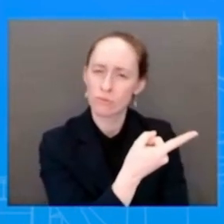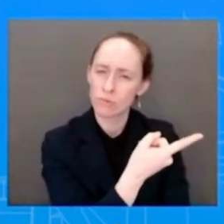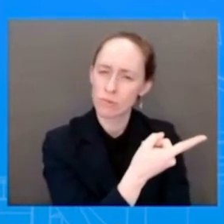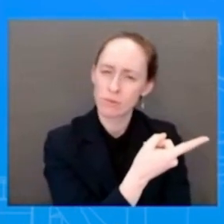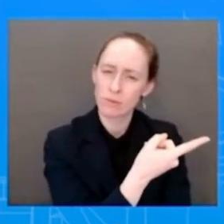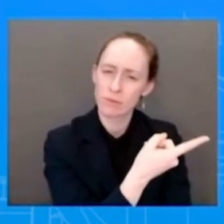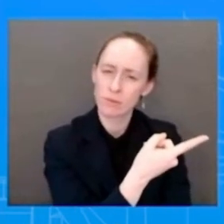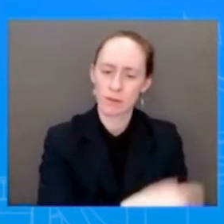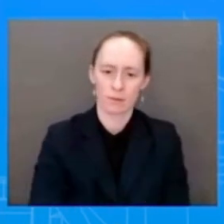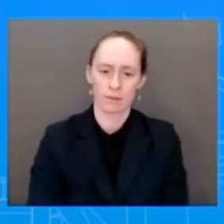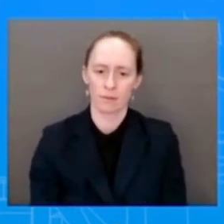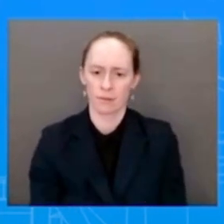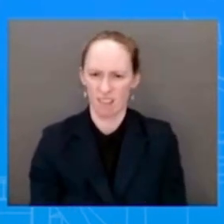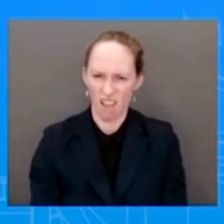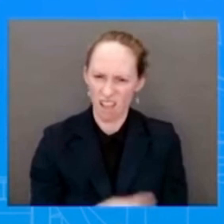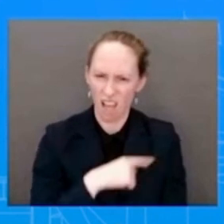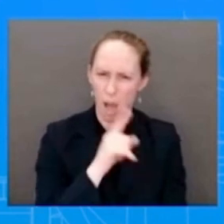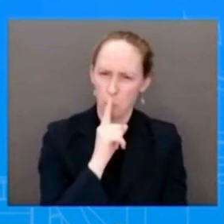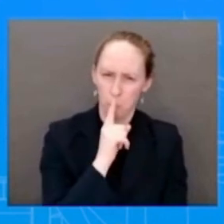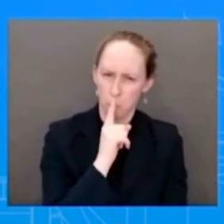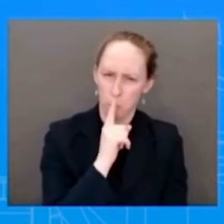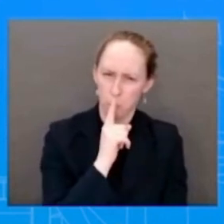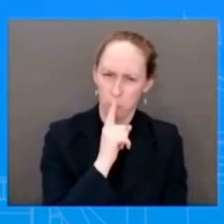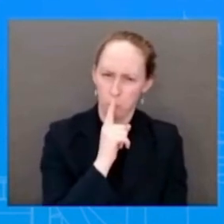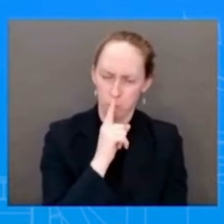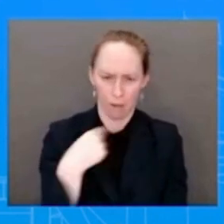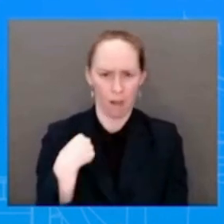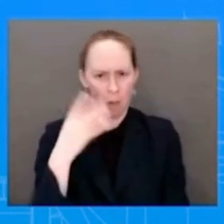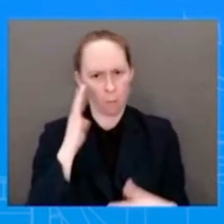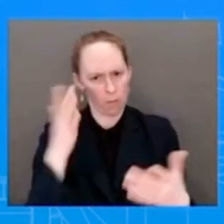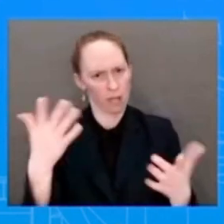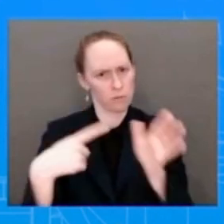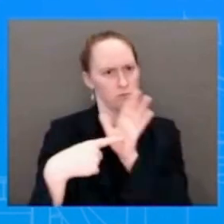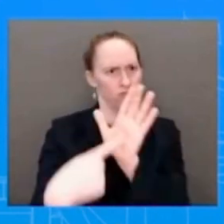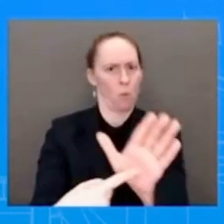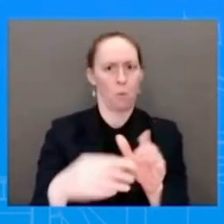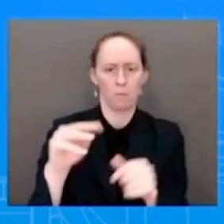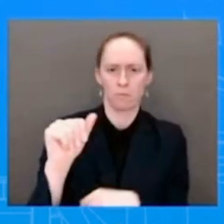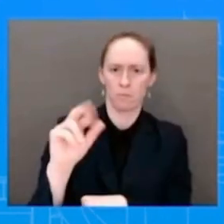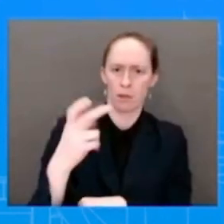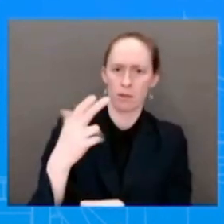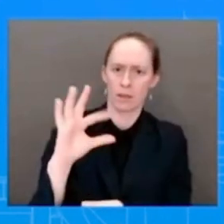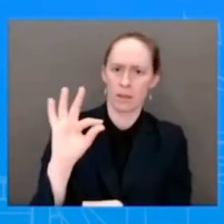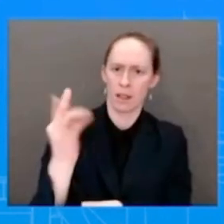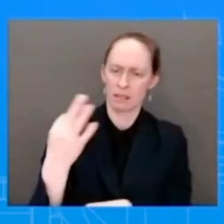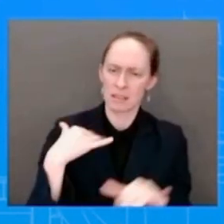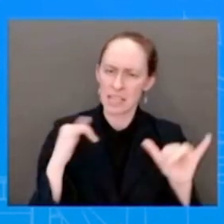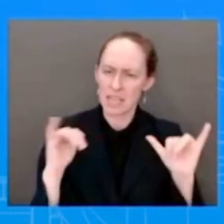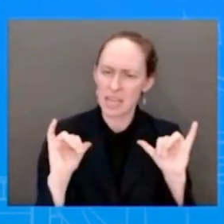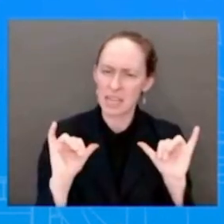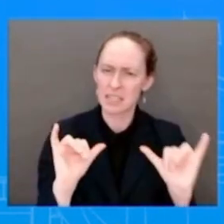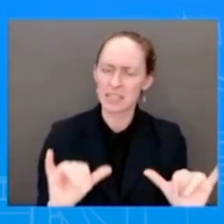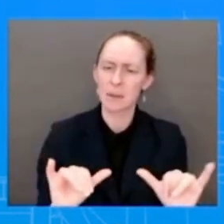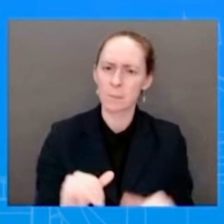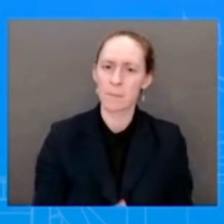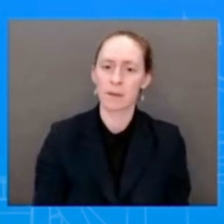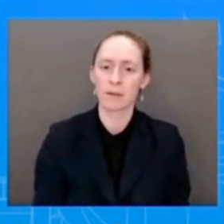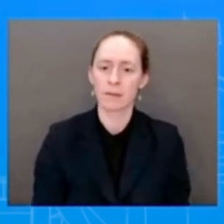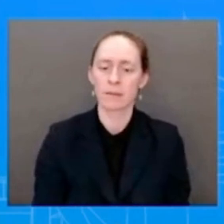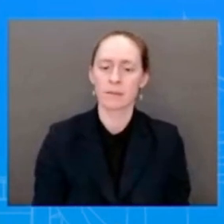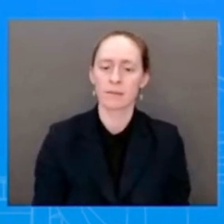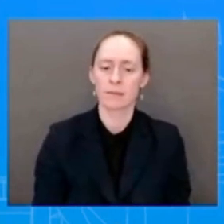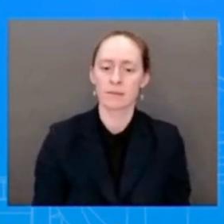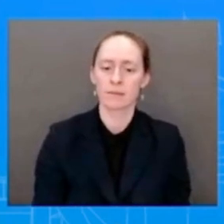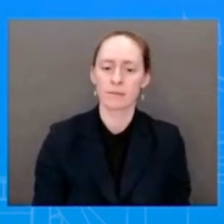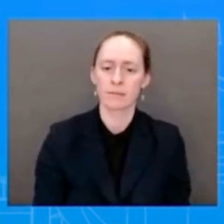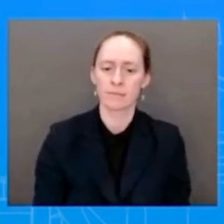March 9th, and we're asking Republicans to do the same. Because here's the thing, Steve, what we keep hearing from Republicans is